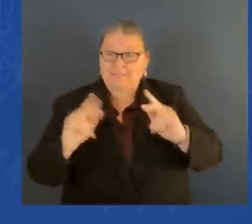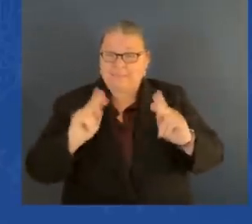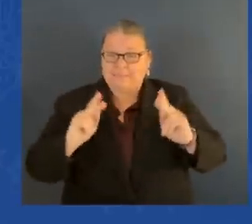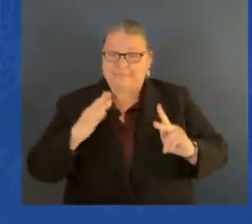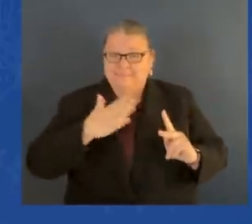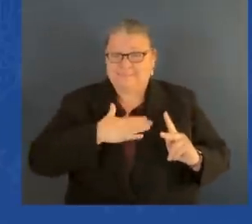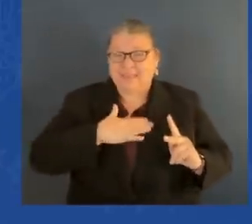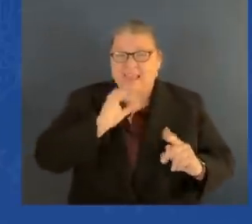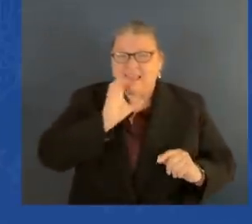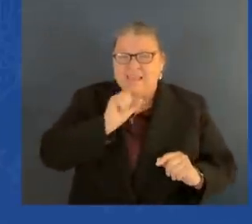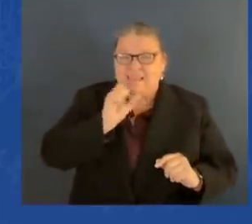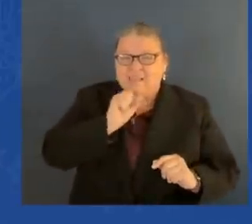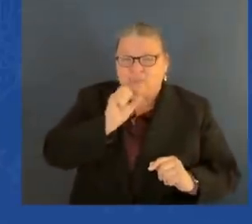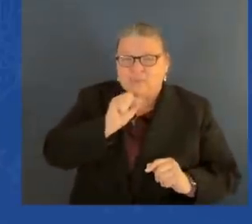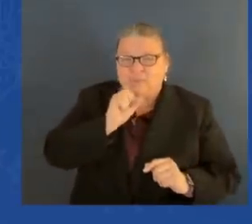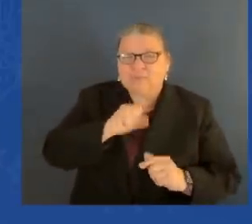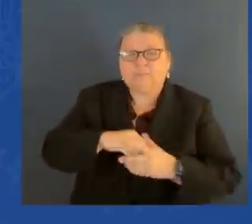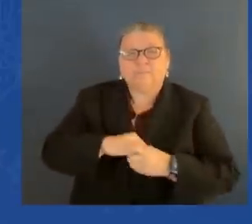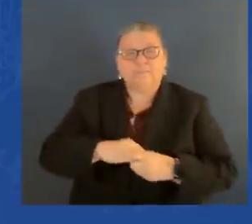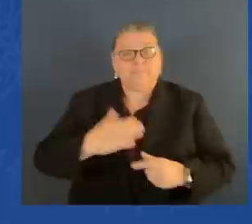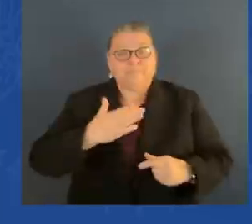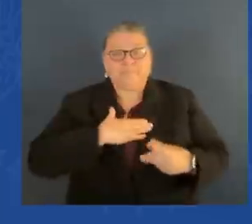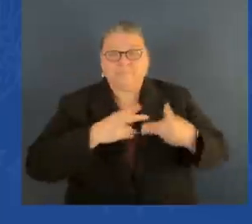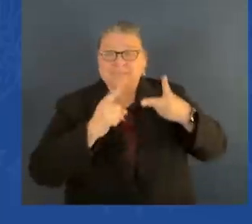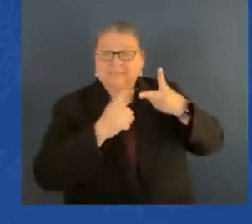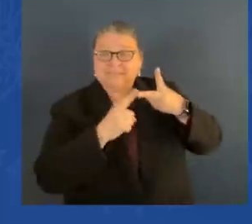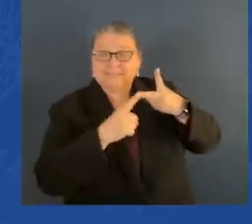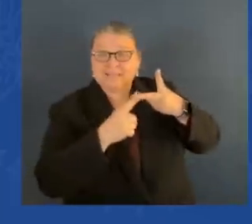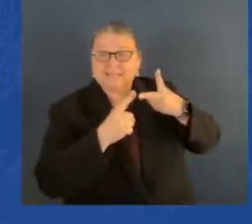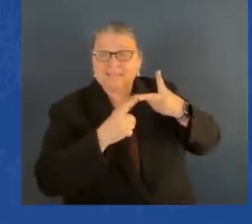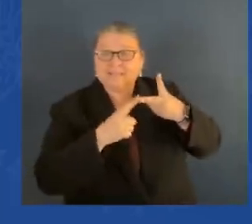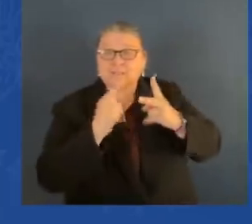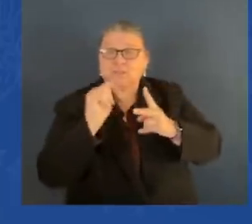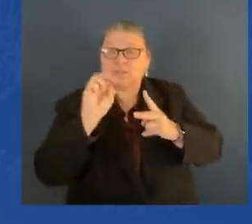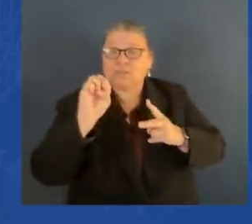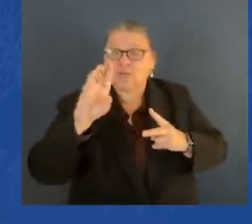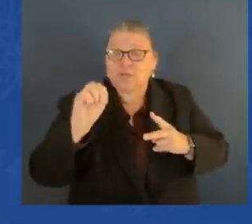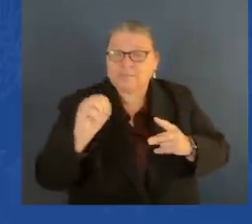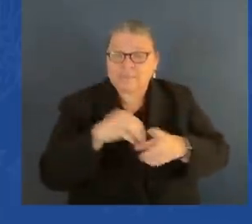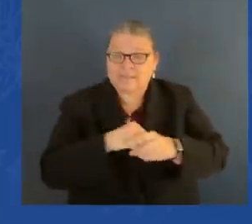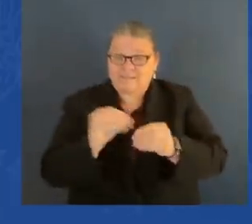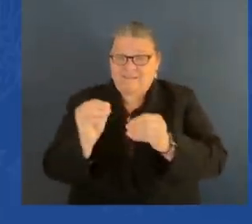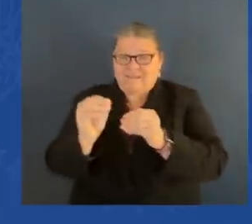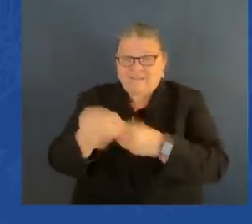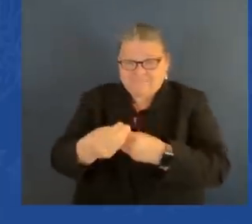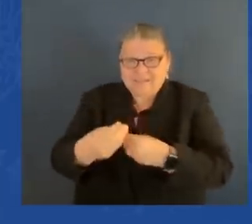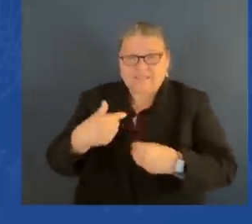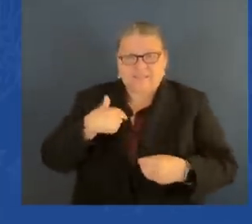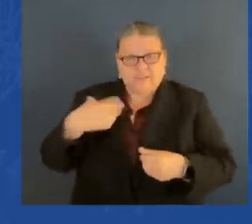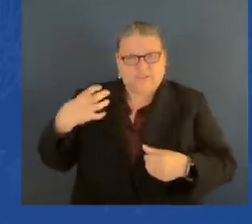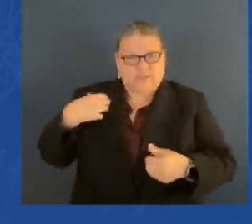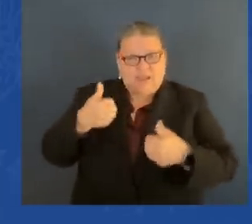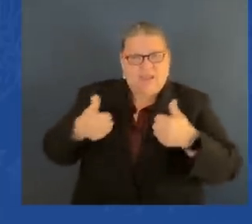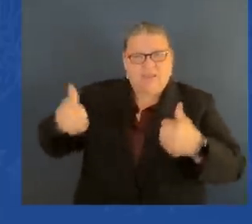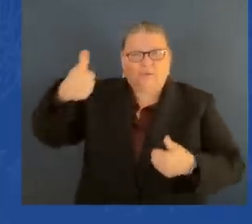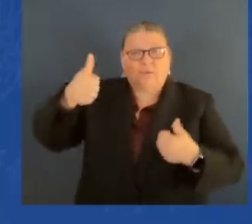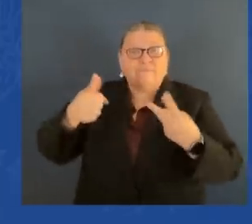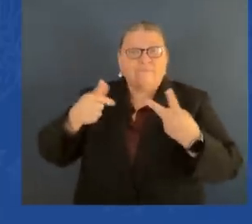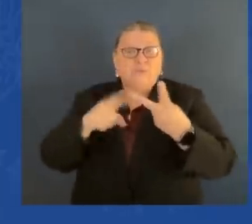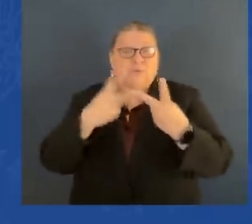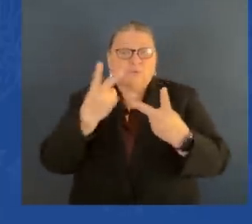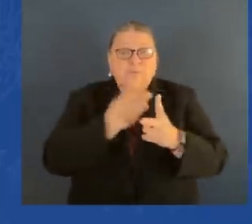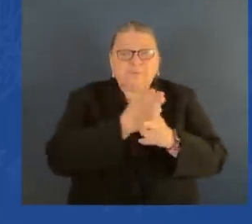second term, I was chairman of some major committees. And so, I'm going to talk more today